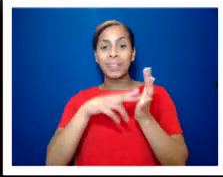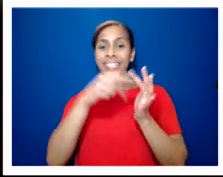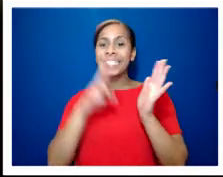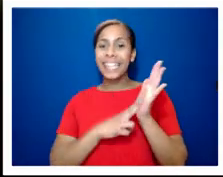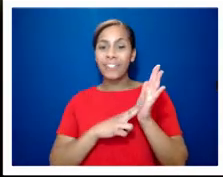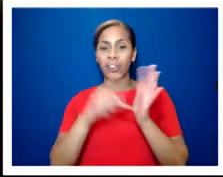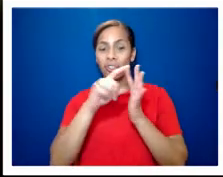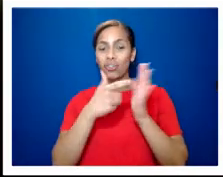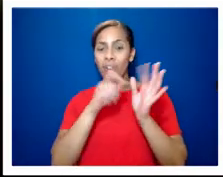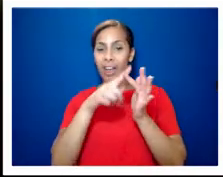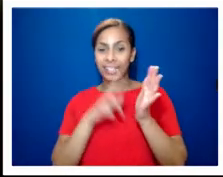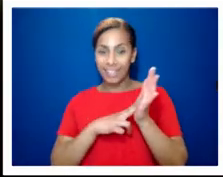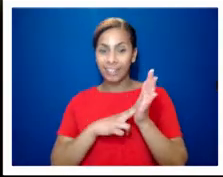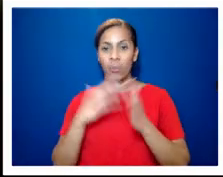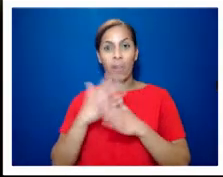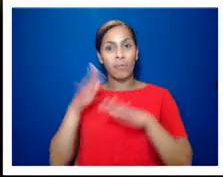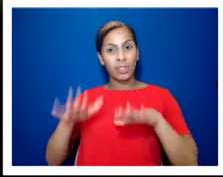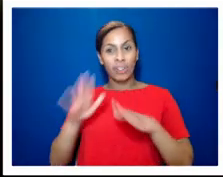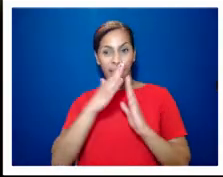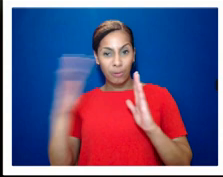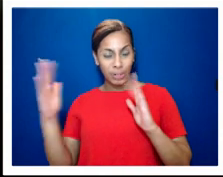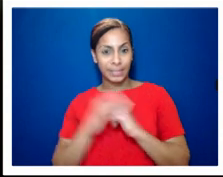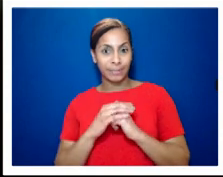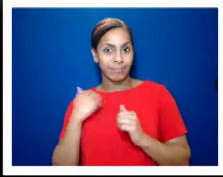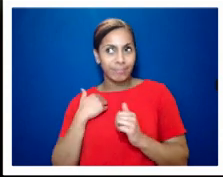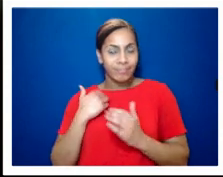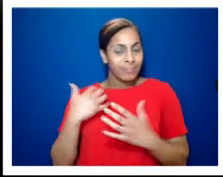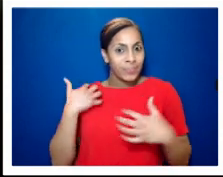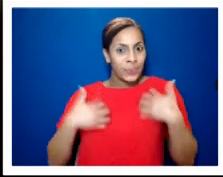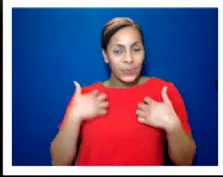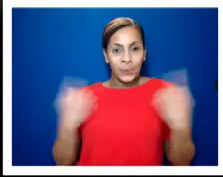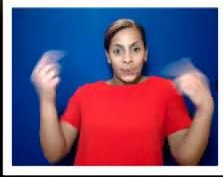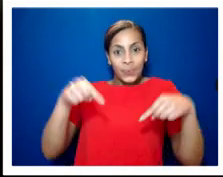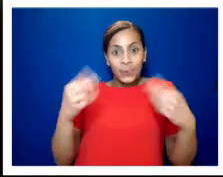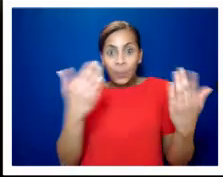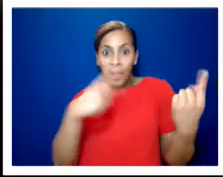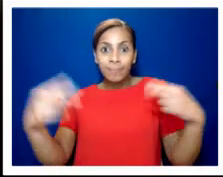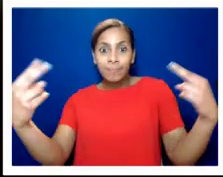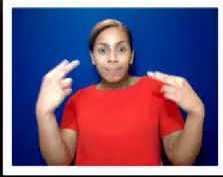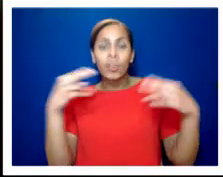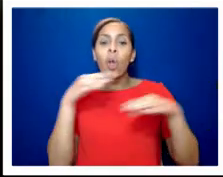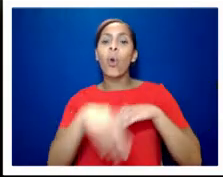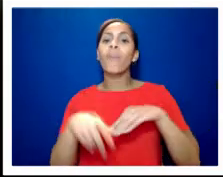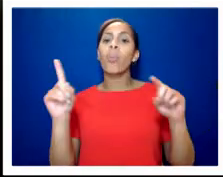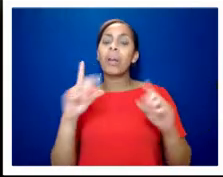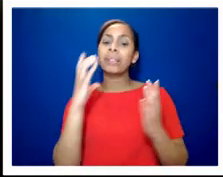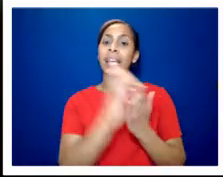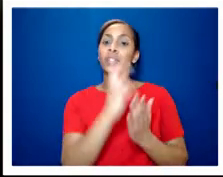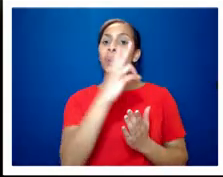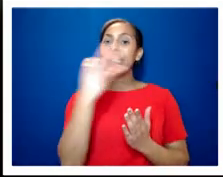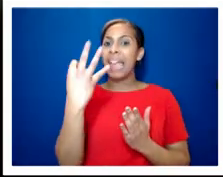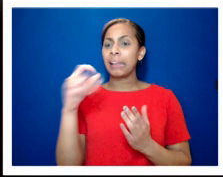library and it's a real thrill to welcome you to this event around the story of section 28 a notorious law passed in 1988